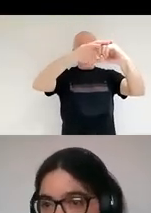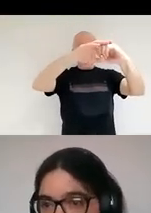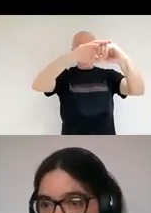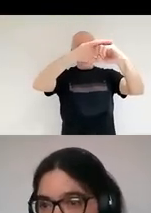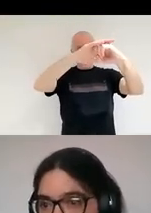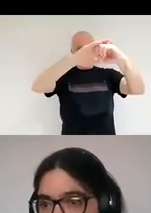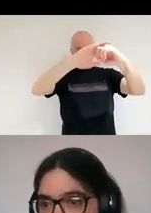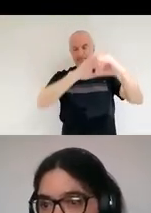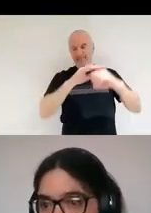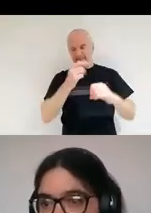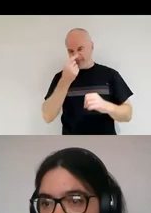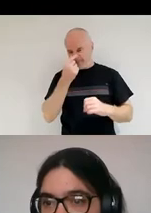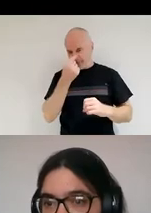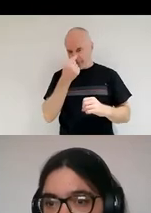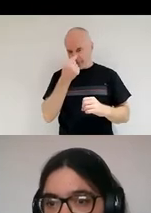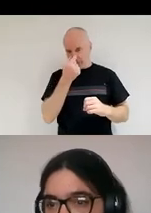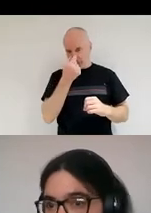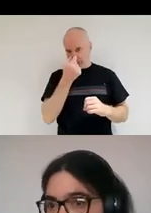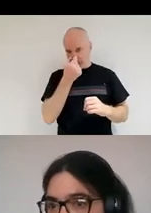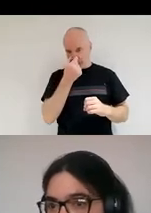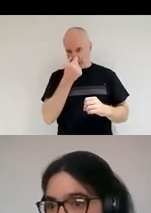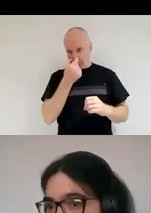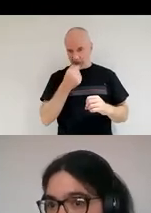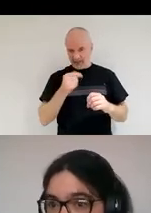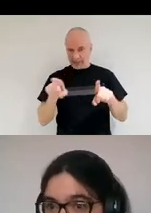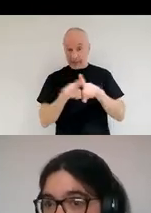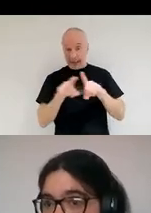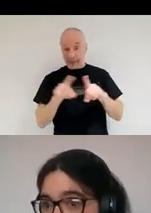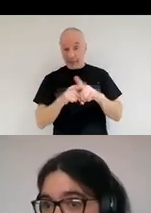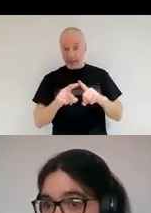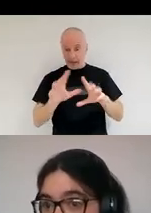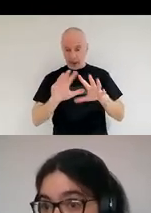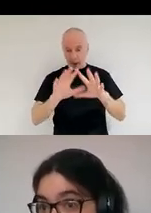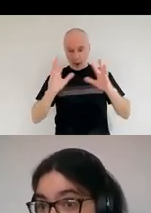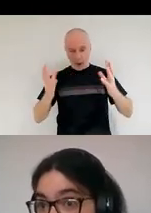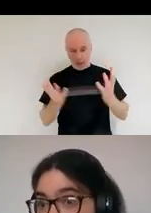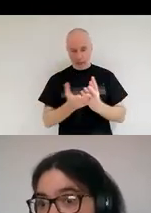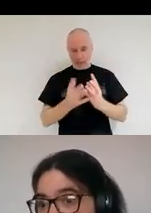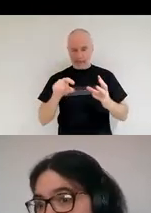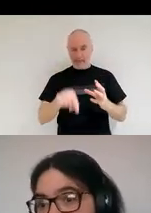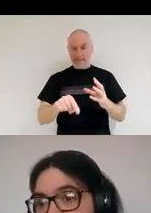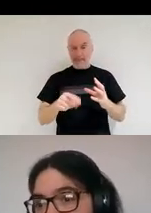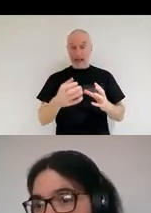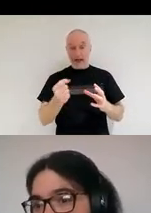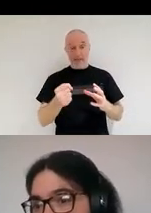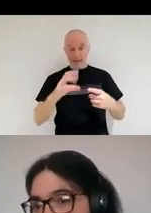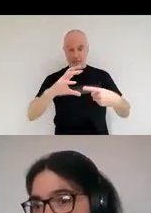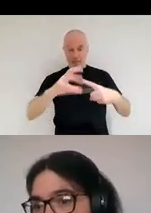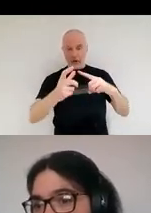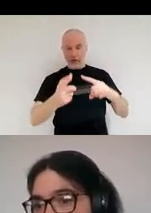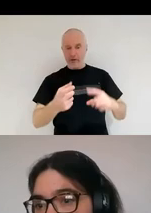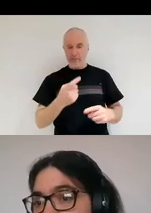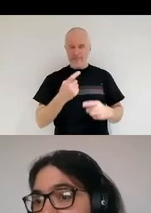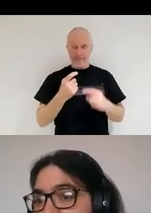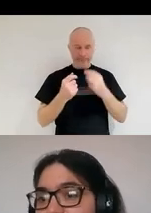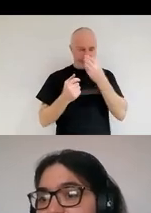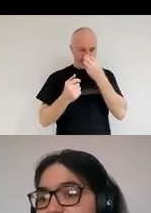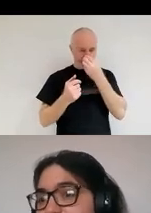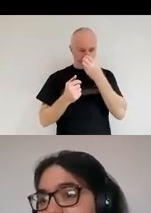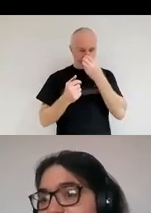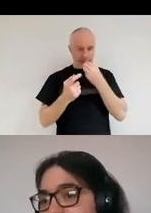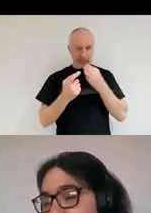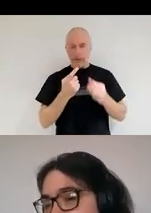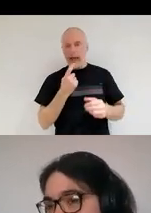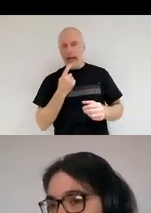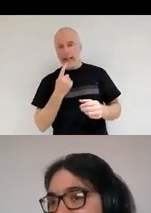earth, you look, if you look at rocks on the earth, we have a lot of silicon, a lot of iron, which is a lot of things. It looks a lot